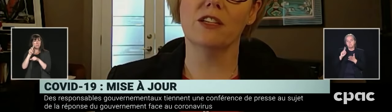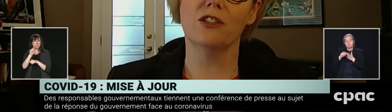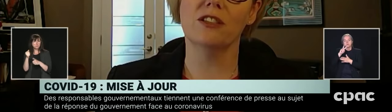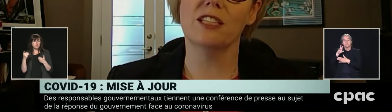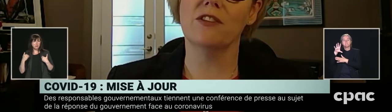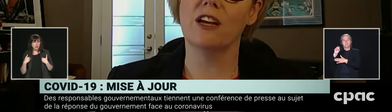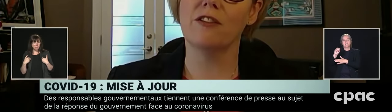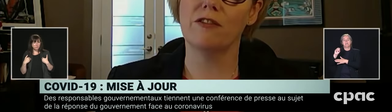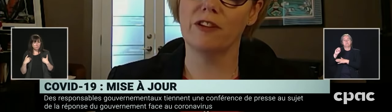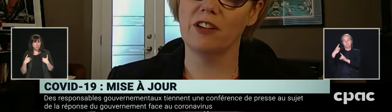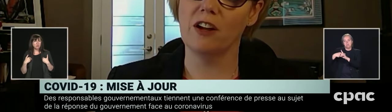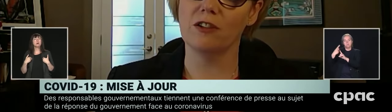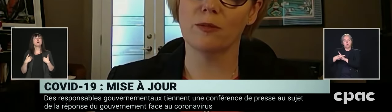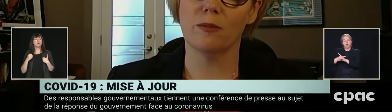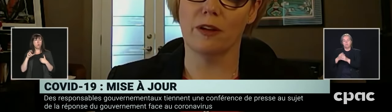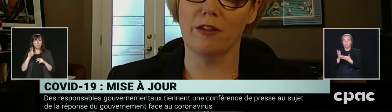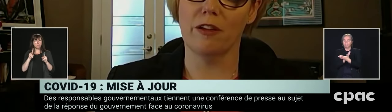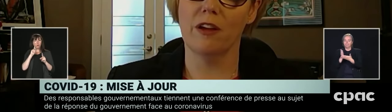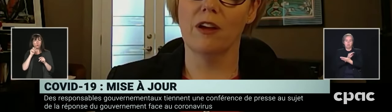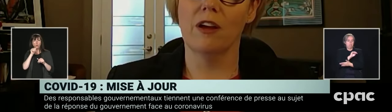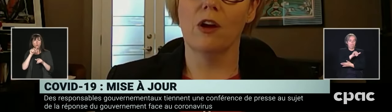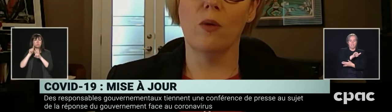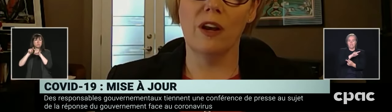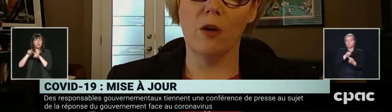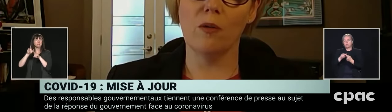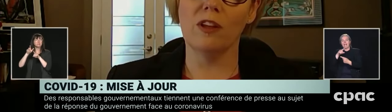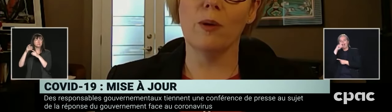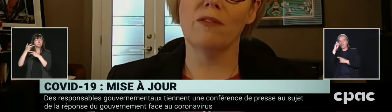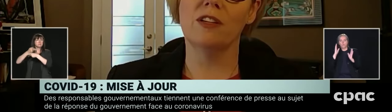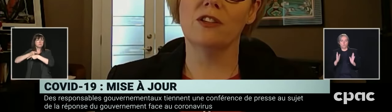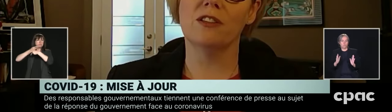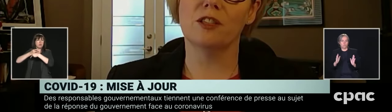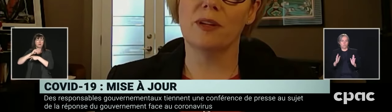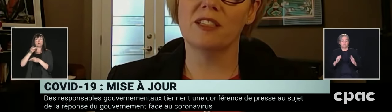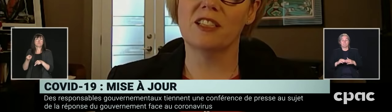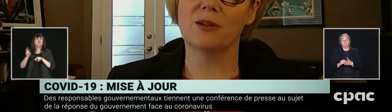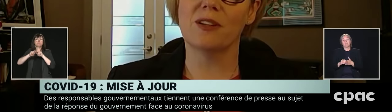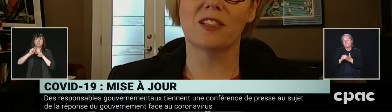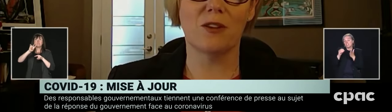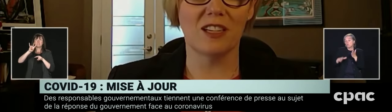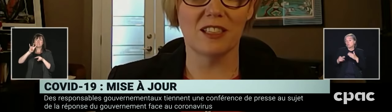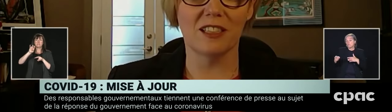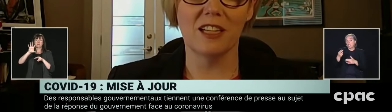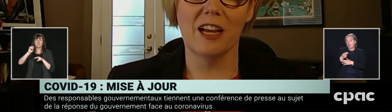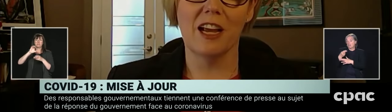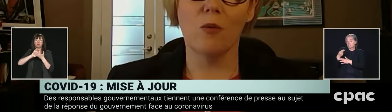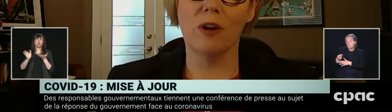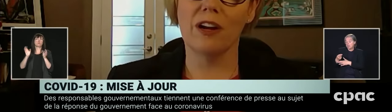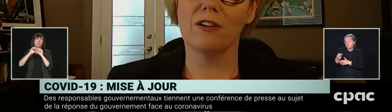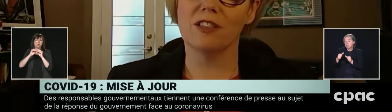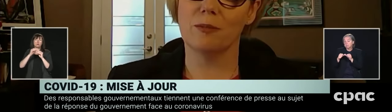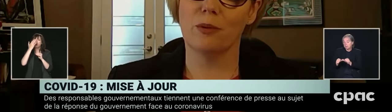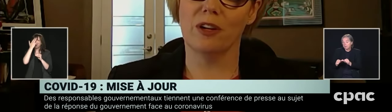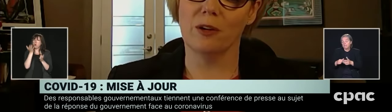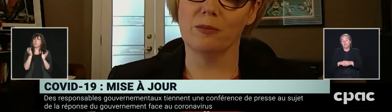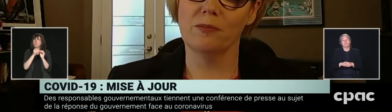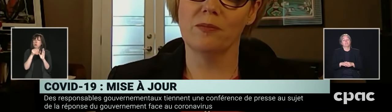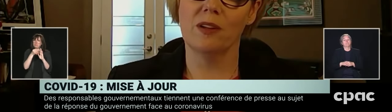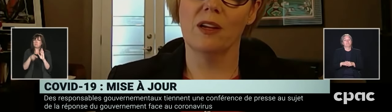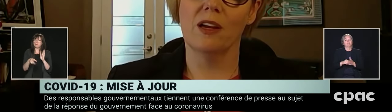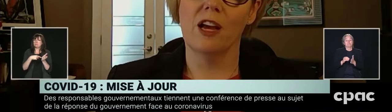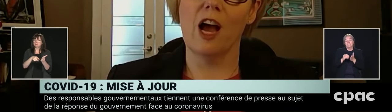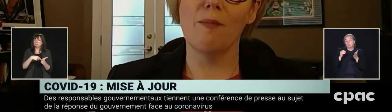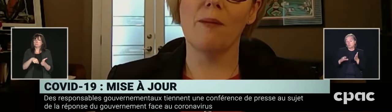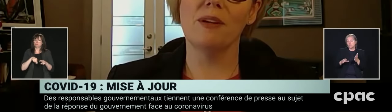receive an additional $750 per month. We know that you have additional expenses during this crisis and we are here to support you.